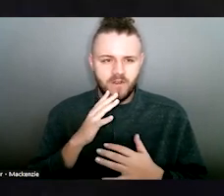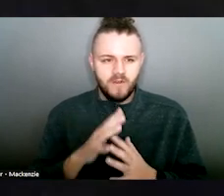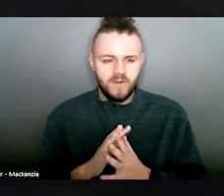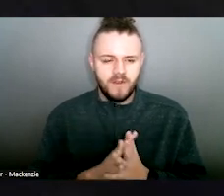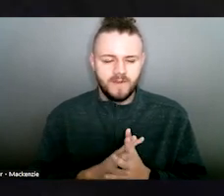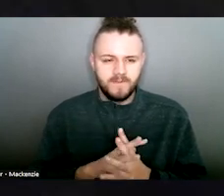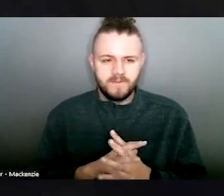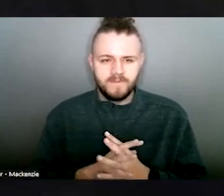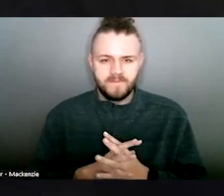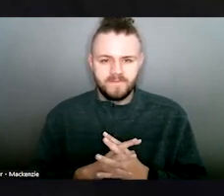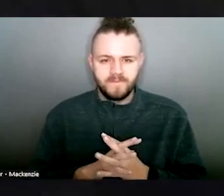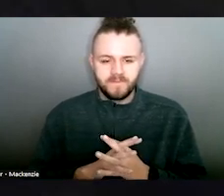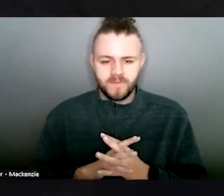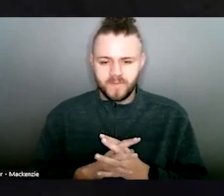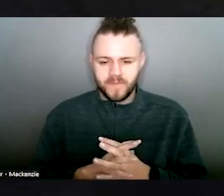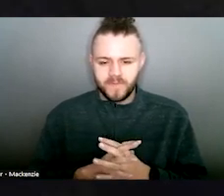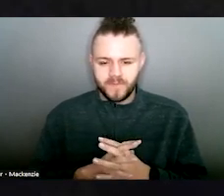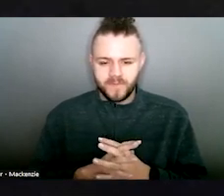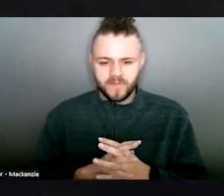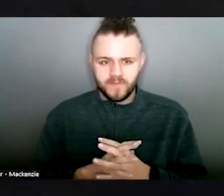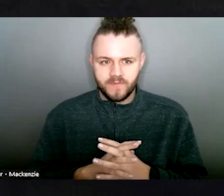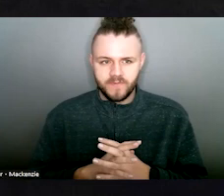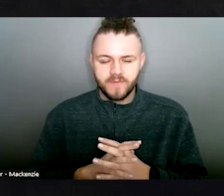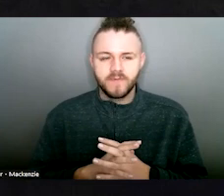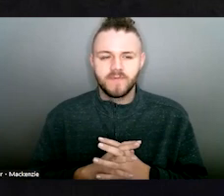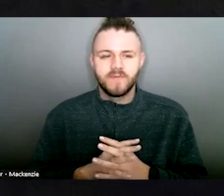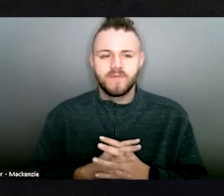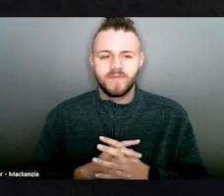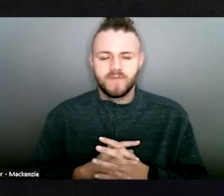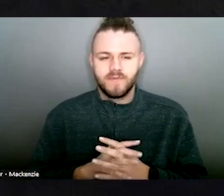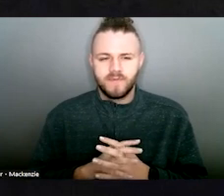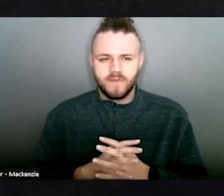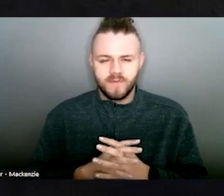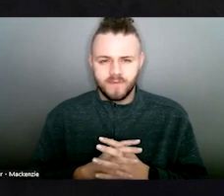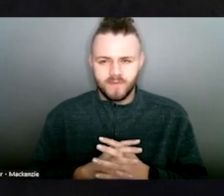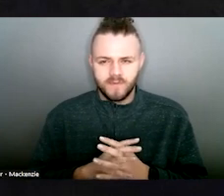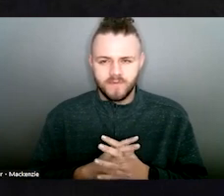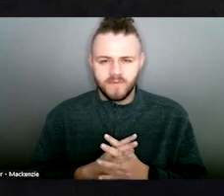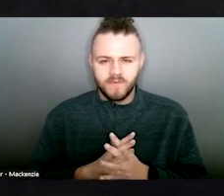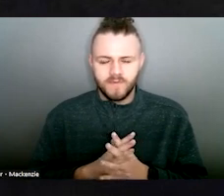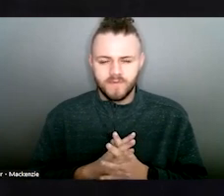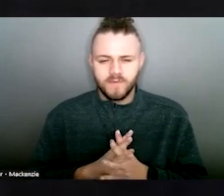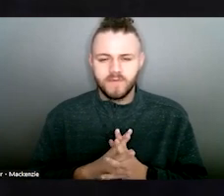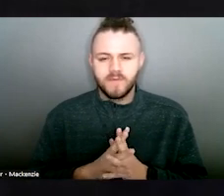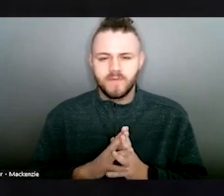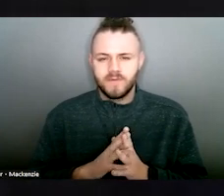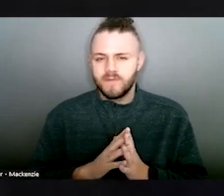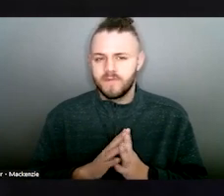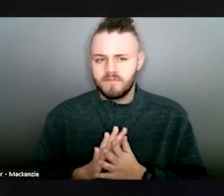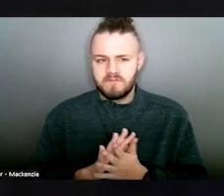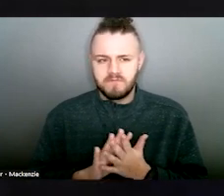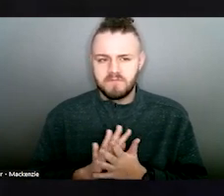sit around at the end because we're going to try to get a picture of all of you. We want to capture this momentous occasion.